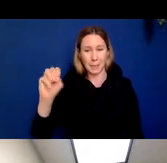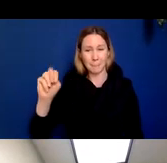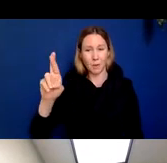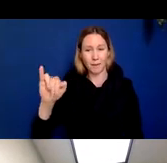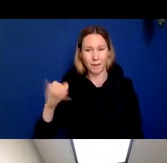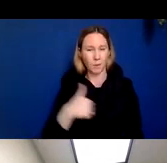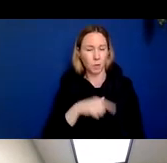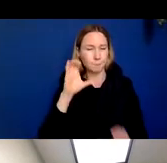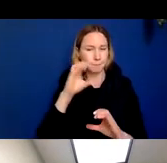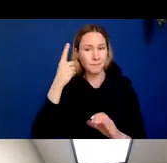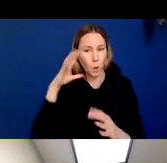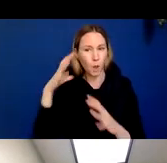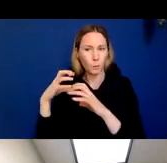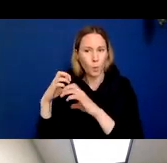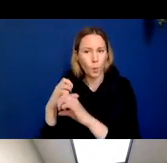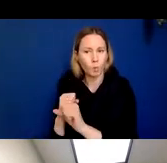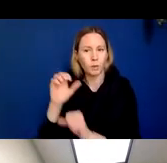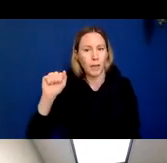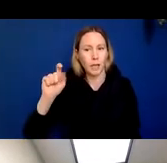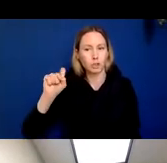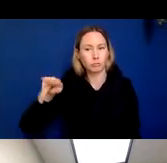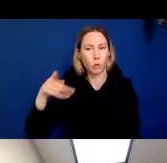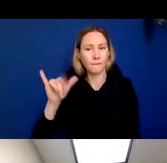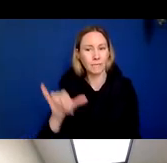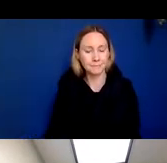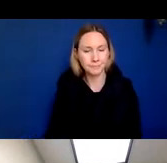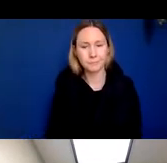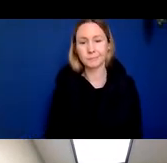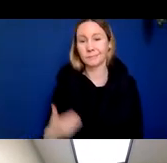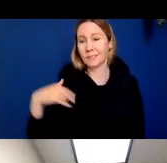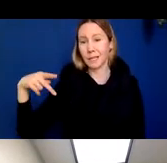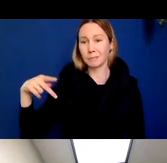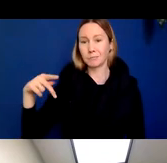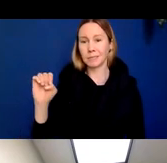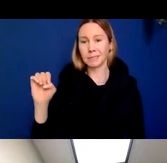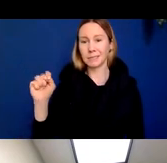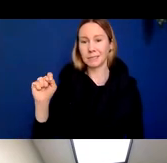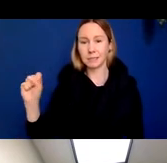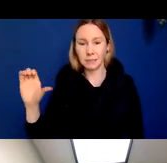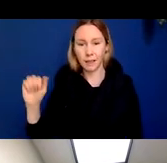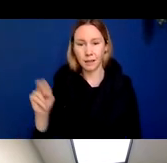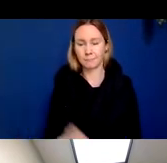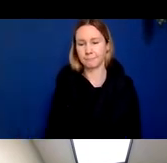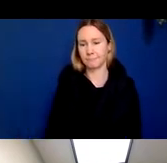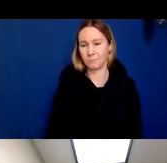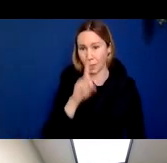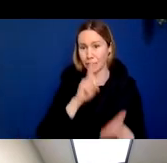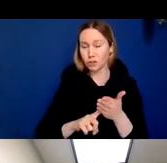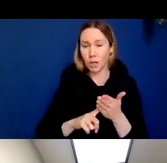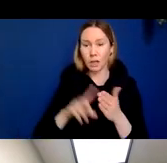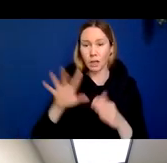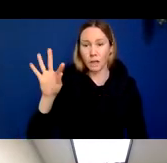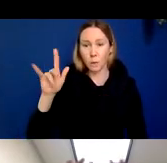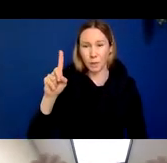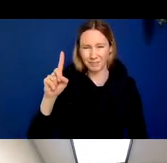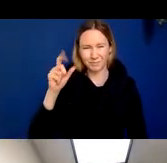We also can do other types of imaging modalities like PET scans. We can check the fluid, the fluid that bathes the brain. I showed you on